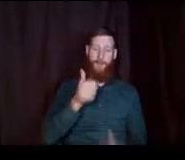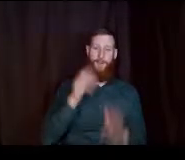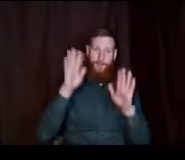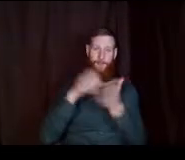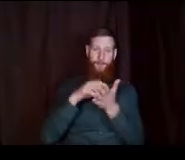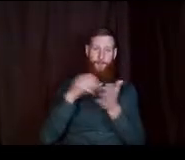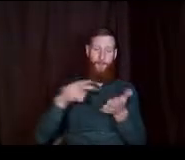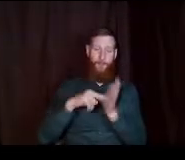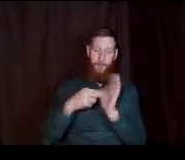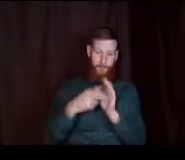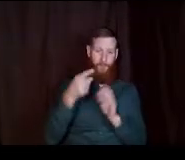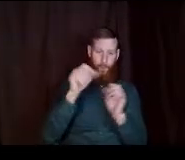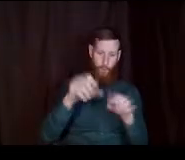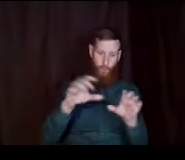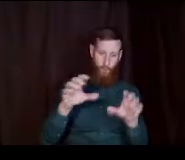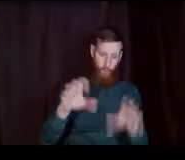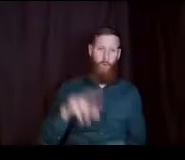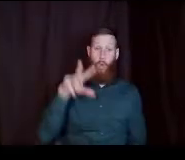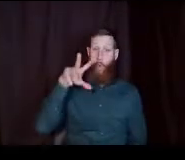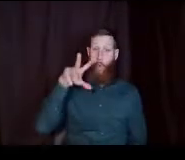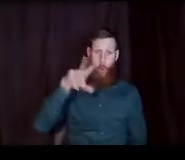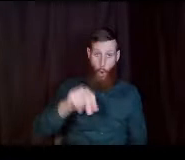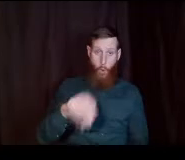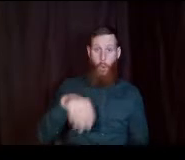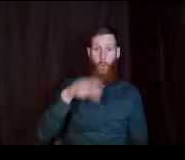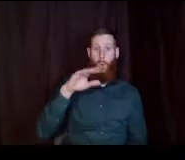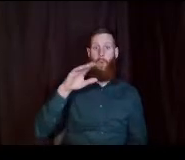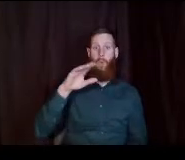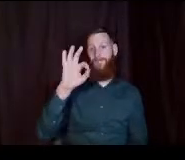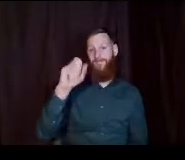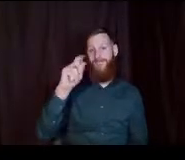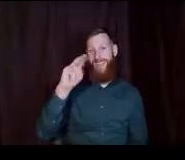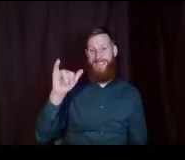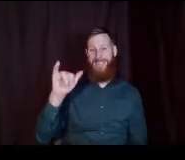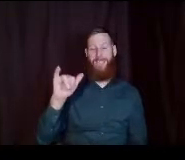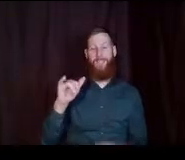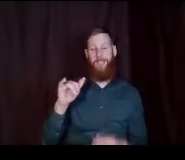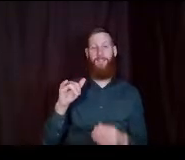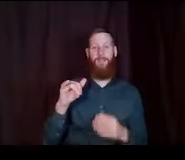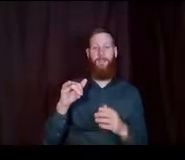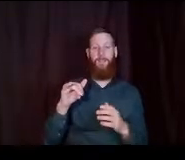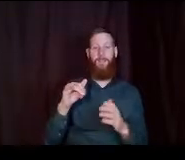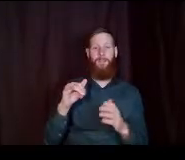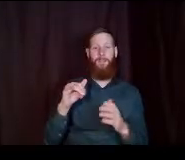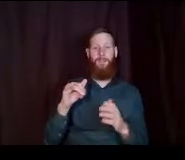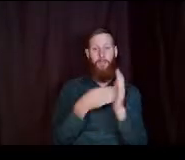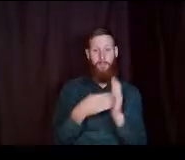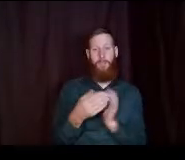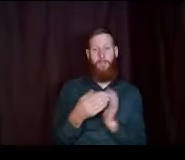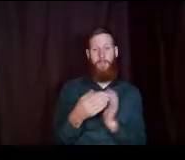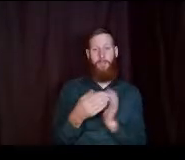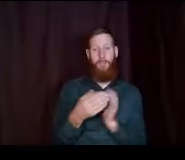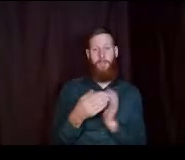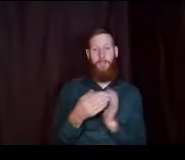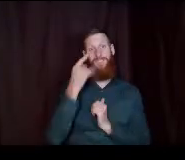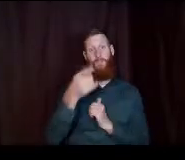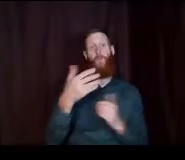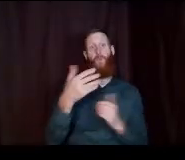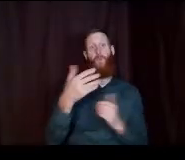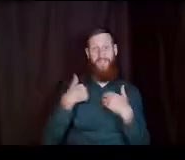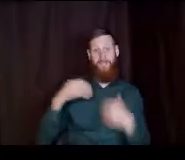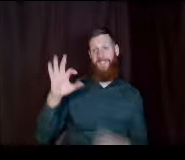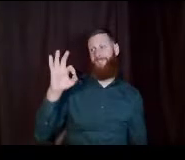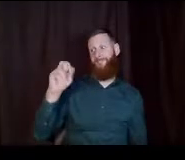um you can't have any felony convictions and just letting you know now if you do have felony convictions